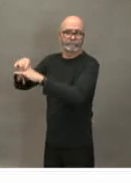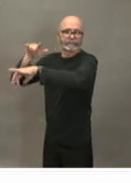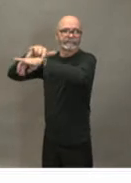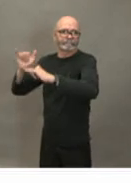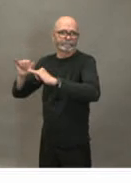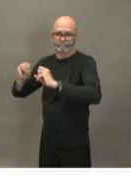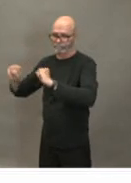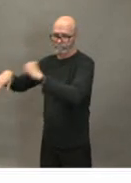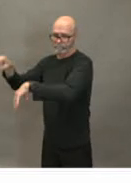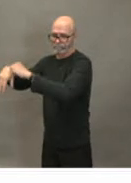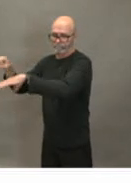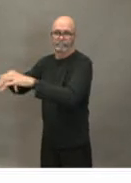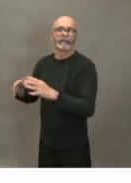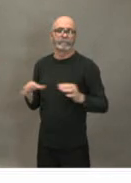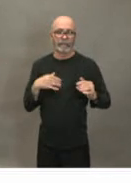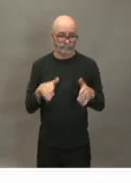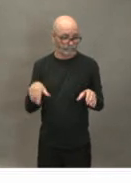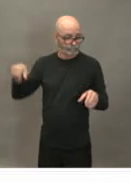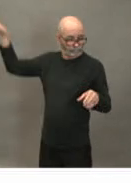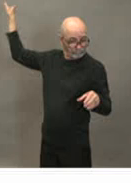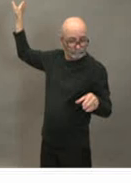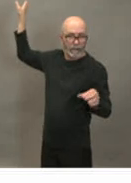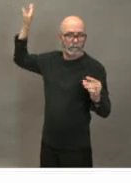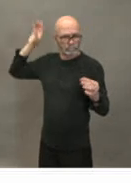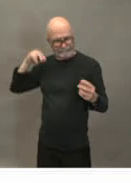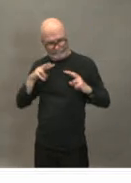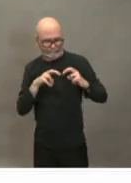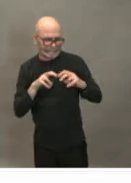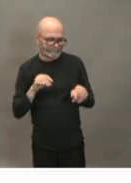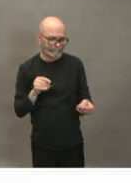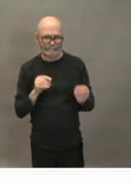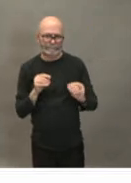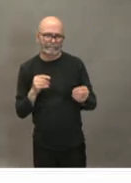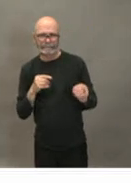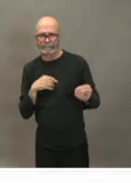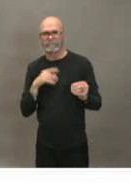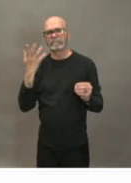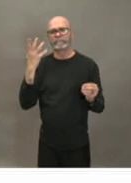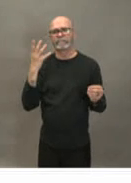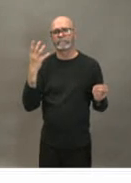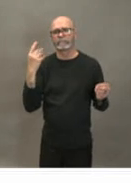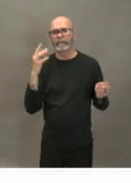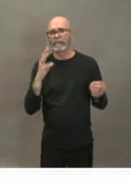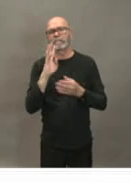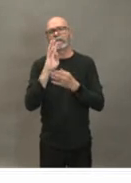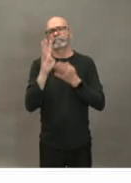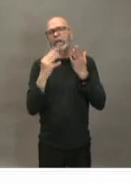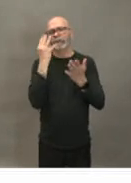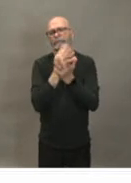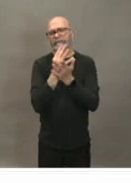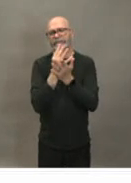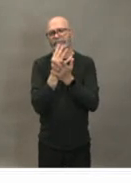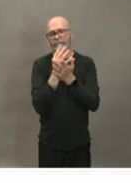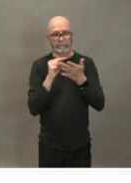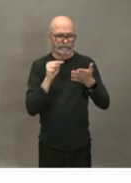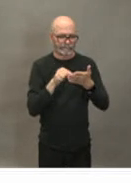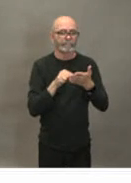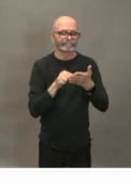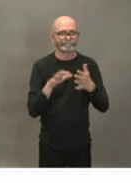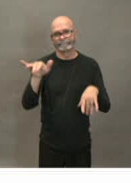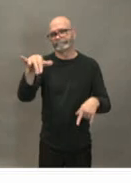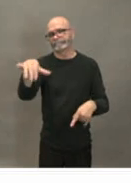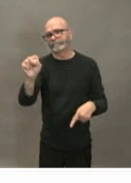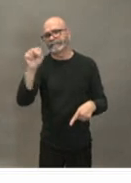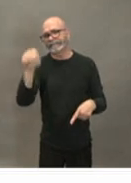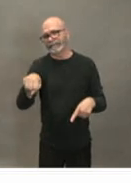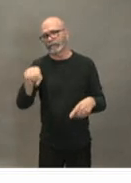it arrives to the national microbiology lab so within 24 hours we normally have the result uh dr strang you said last week the threat